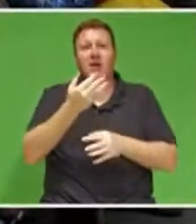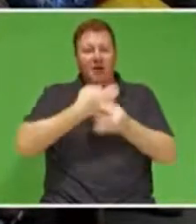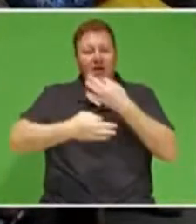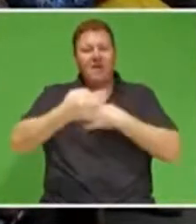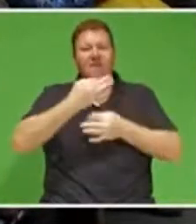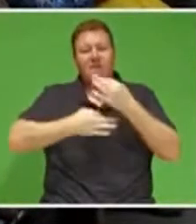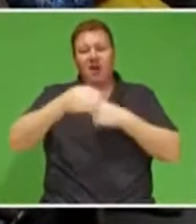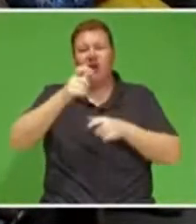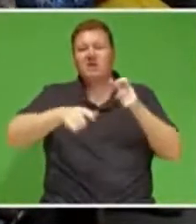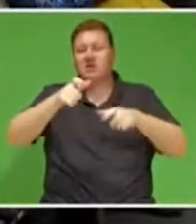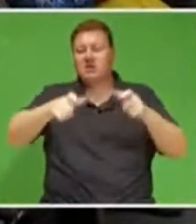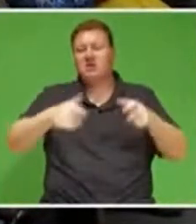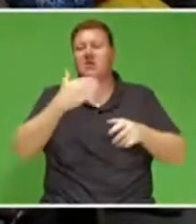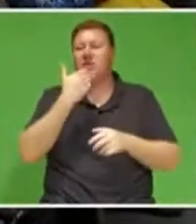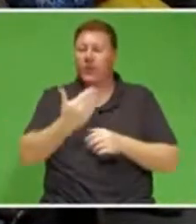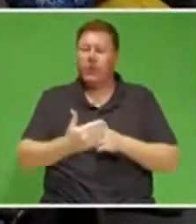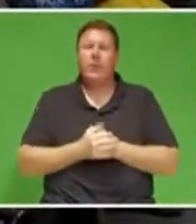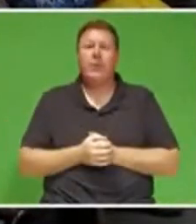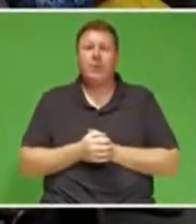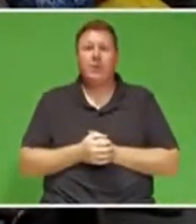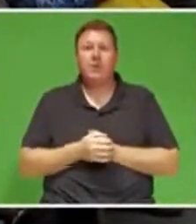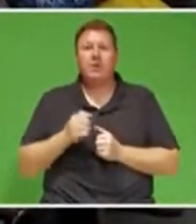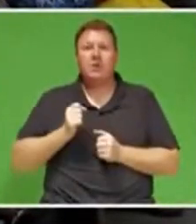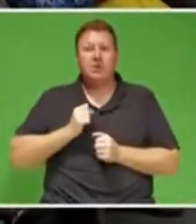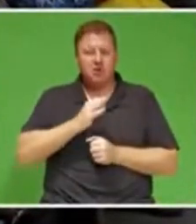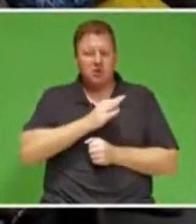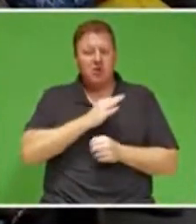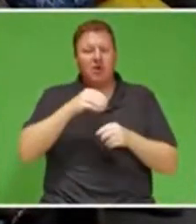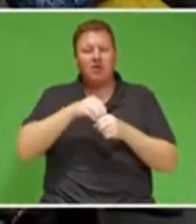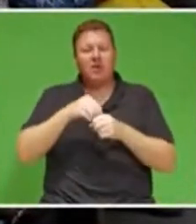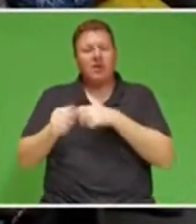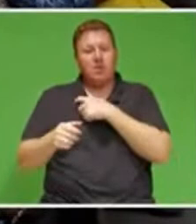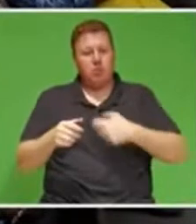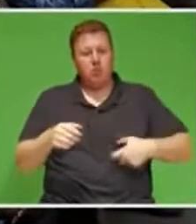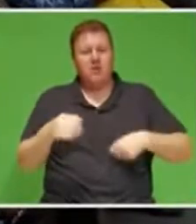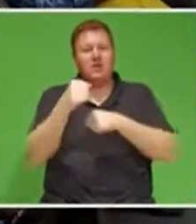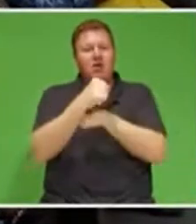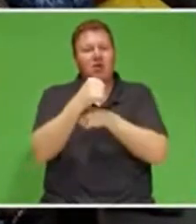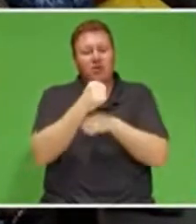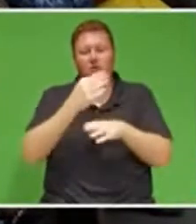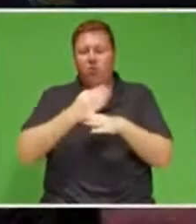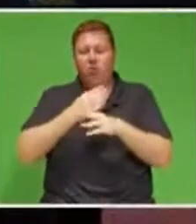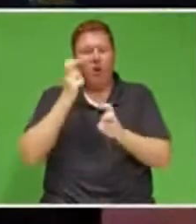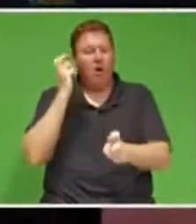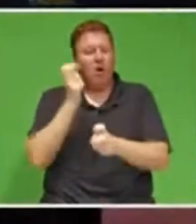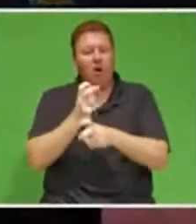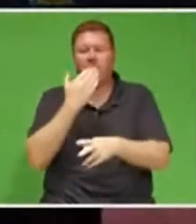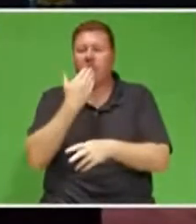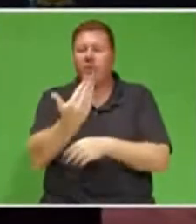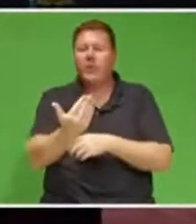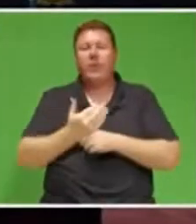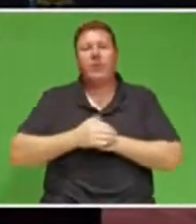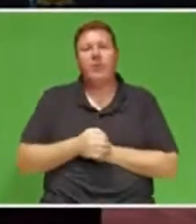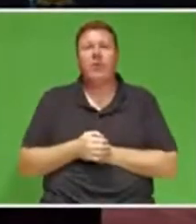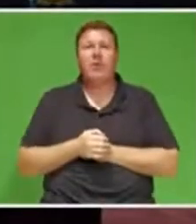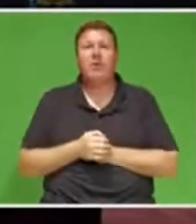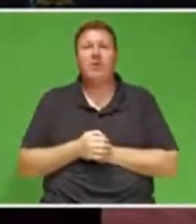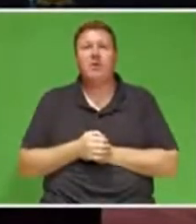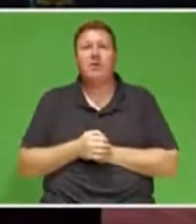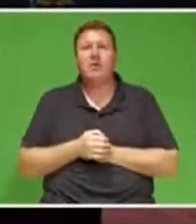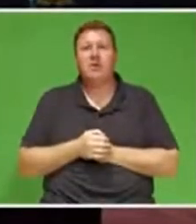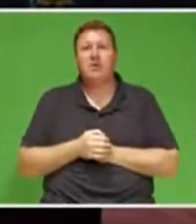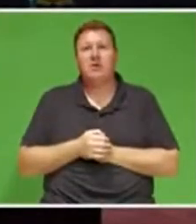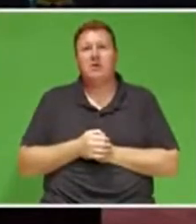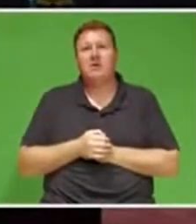my advisors as well, and the staff in the presidency for their hard work, and I'd also like,